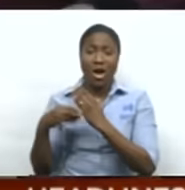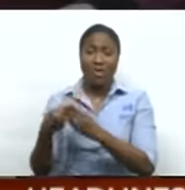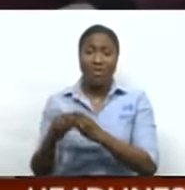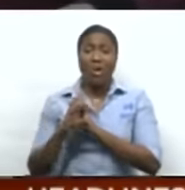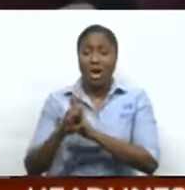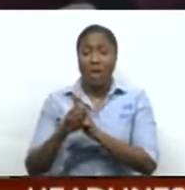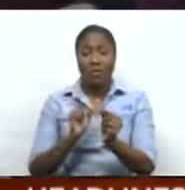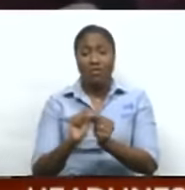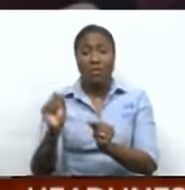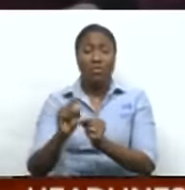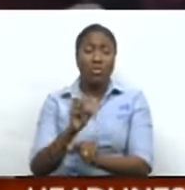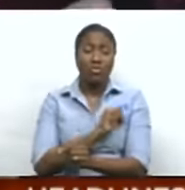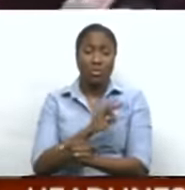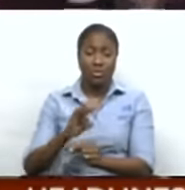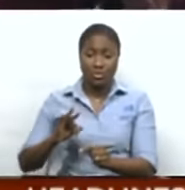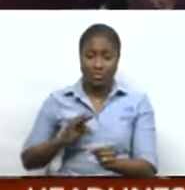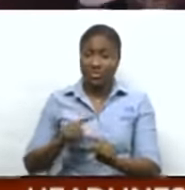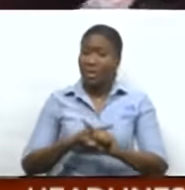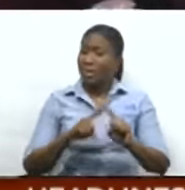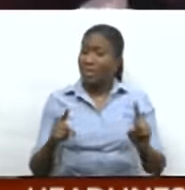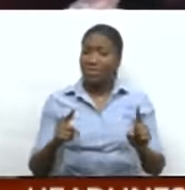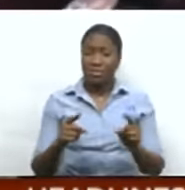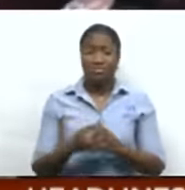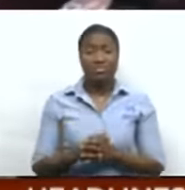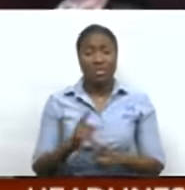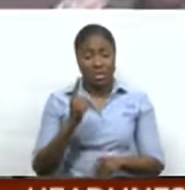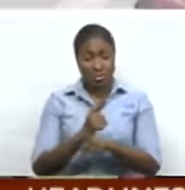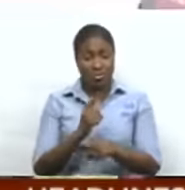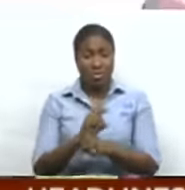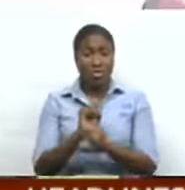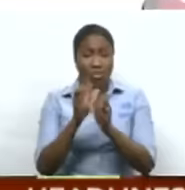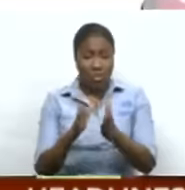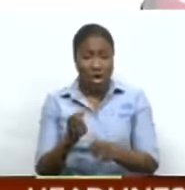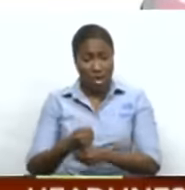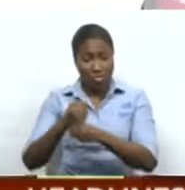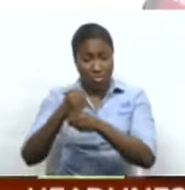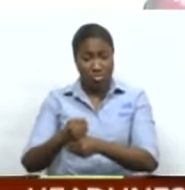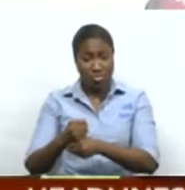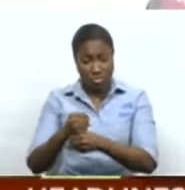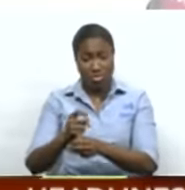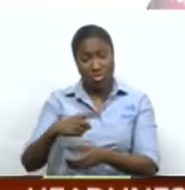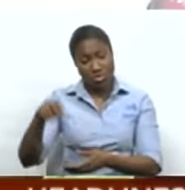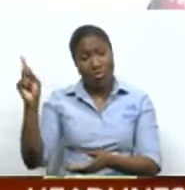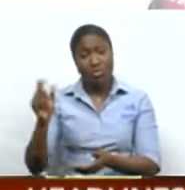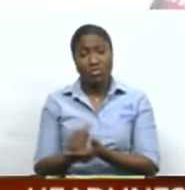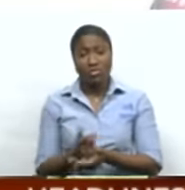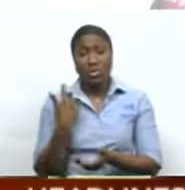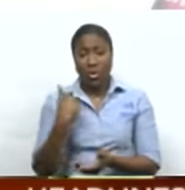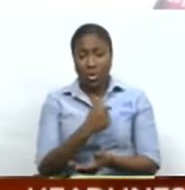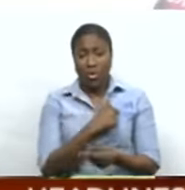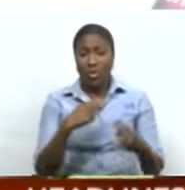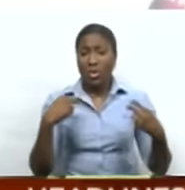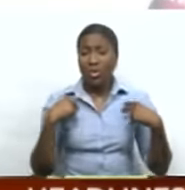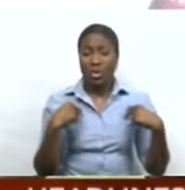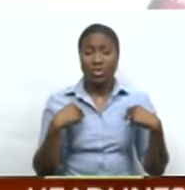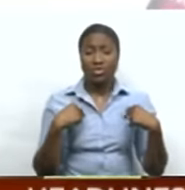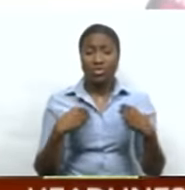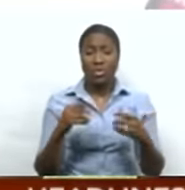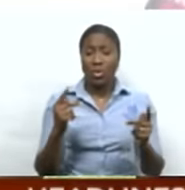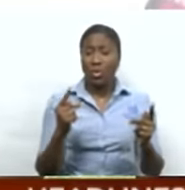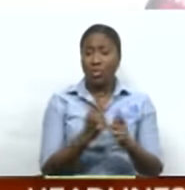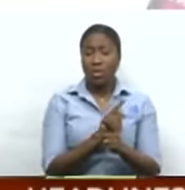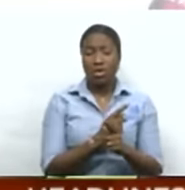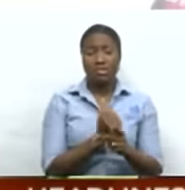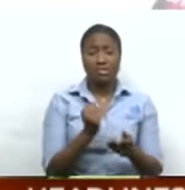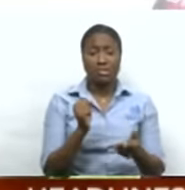believes the workers' fight is justified. We have the worst salaries in the entire U-iverse. We are aware of